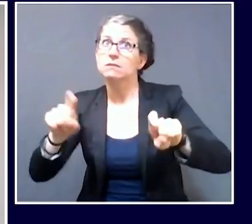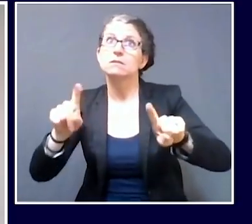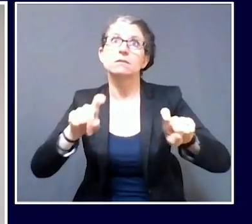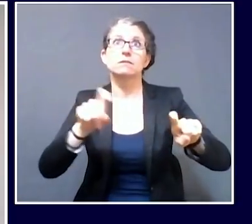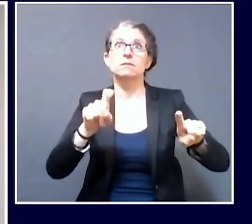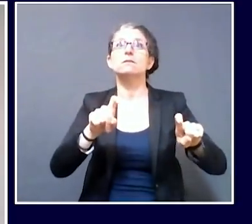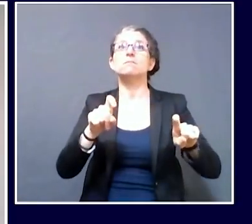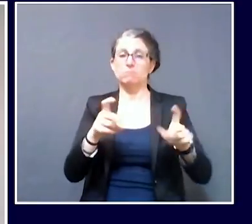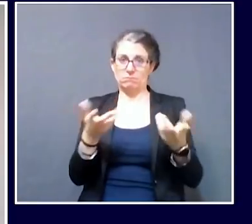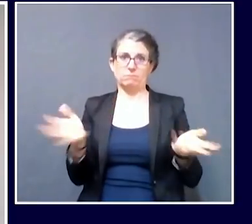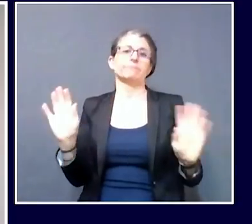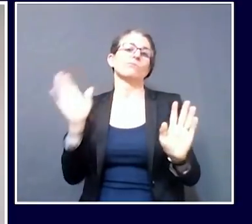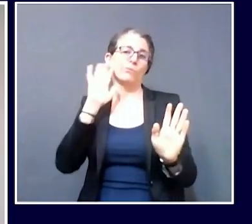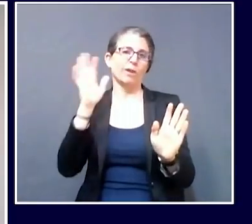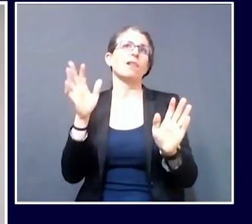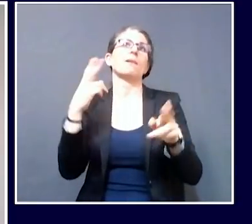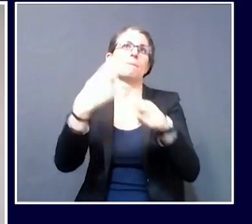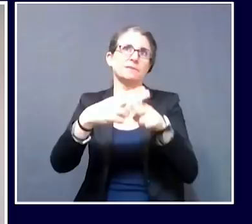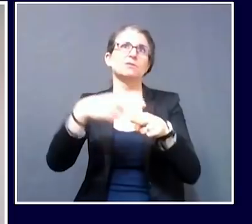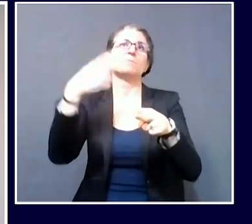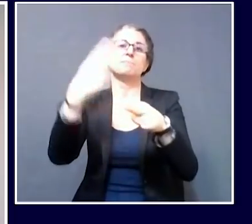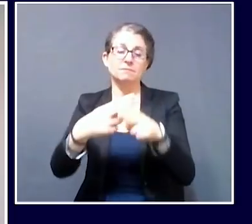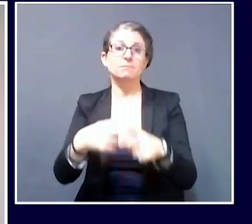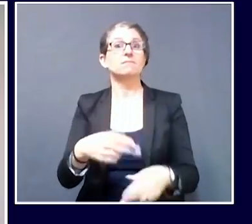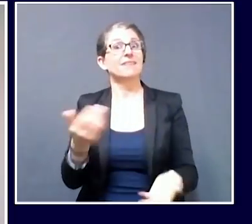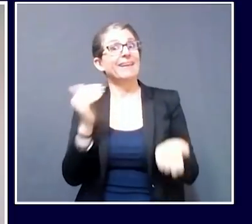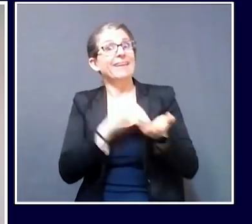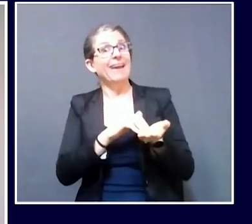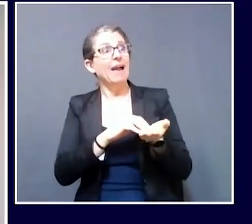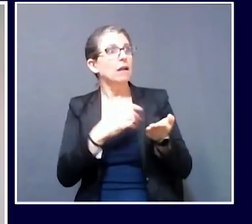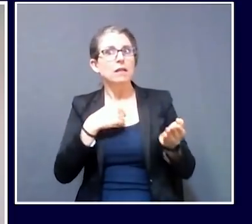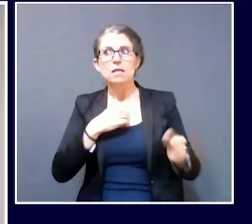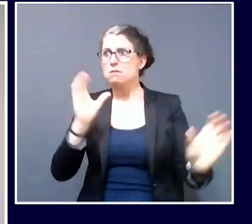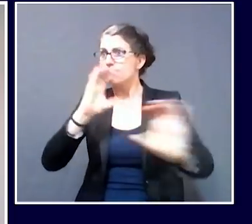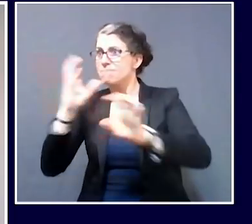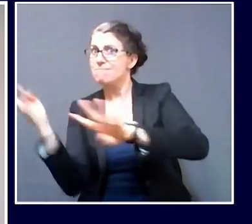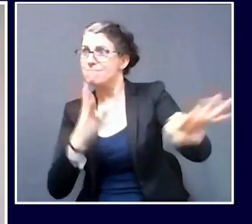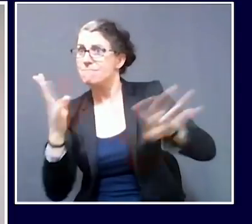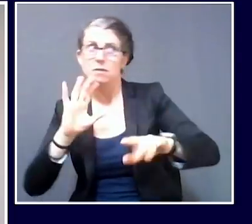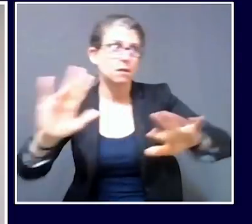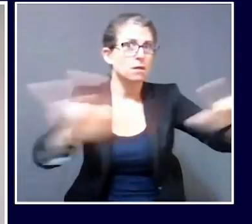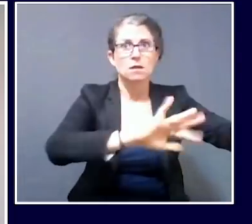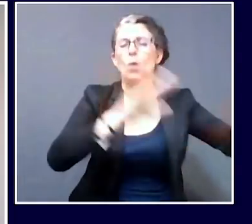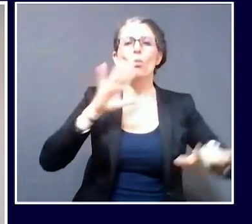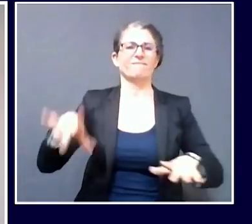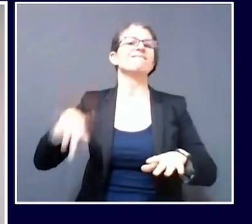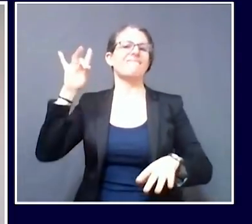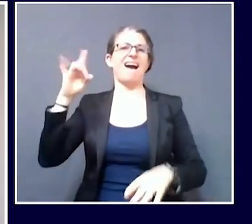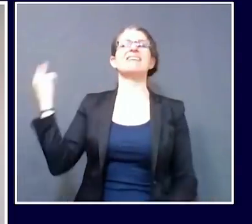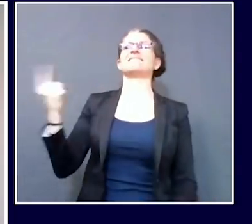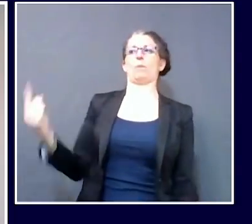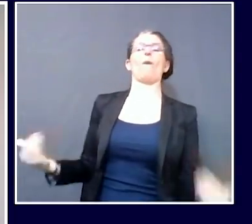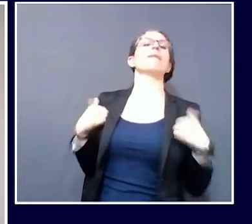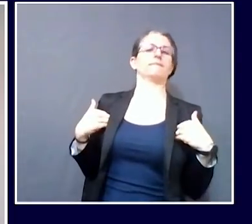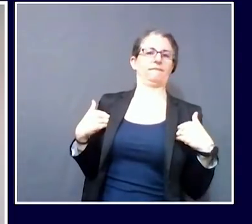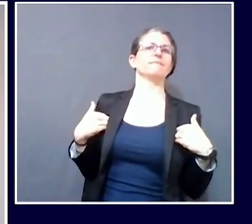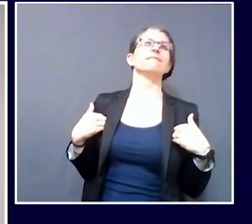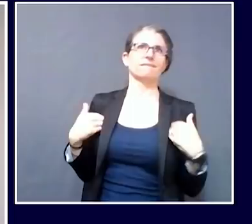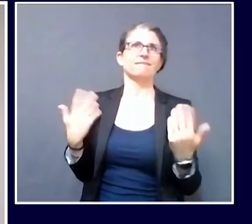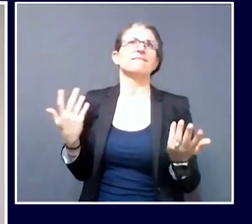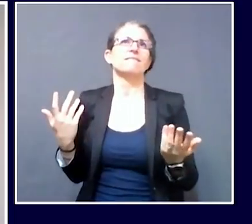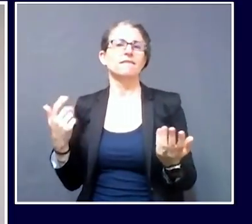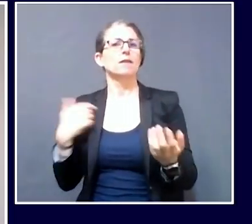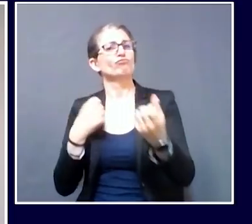However, we commend our colleagues at Abbott for taking this early proactive step toward